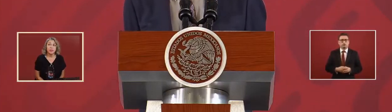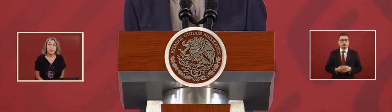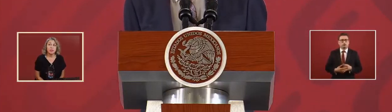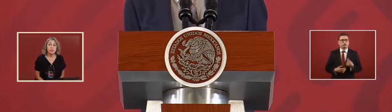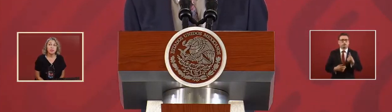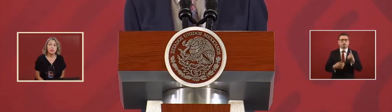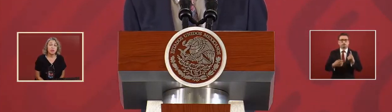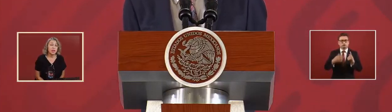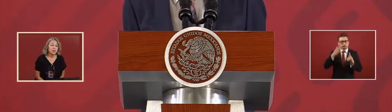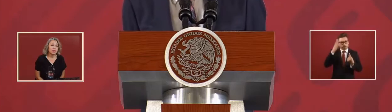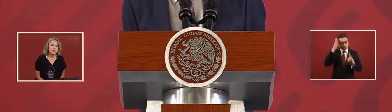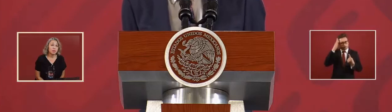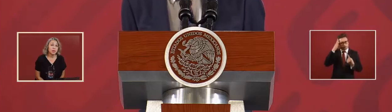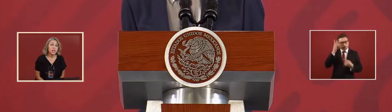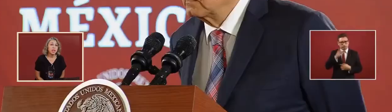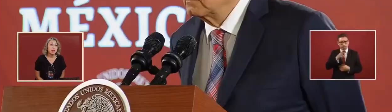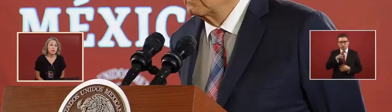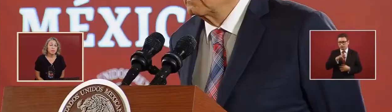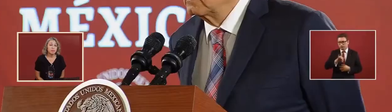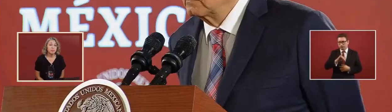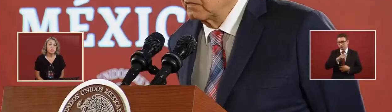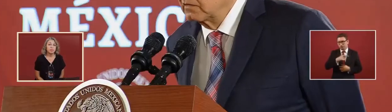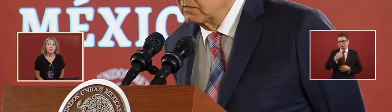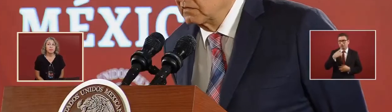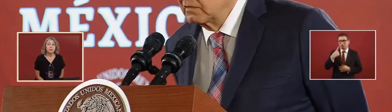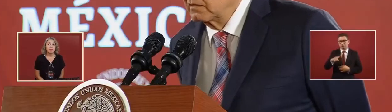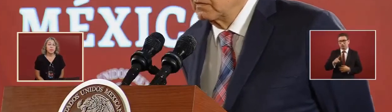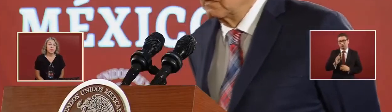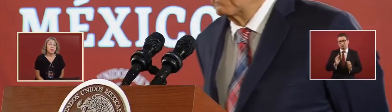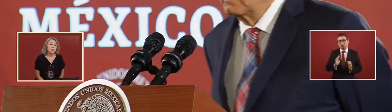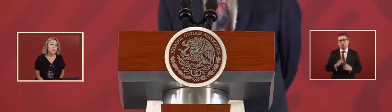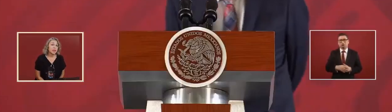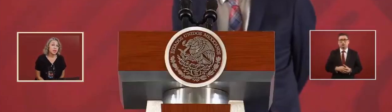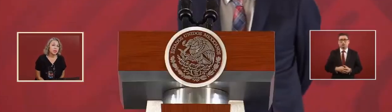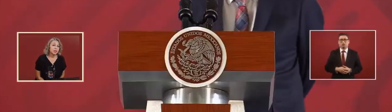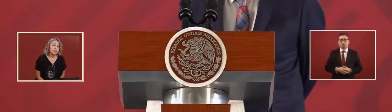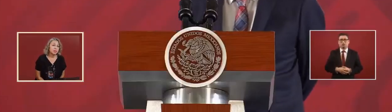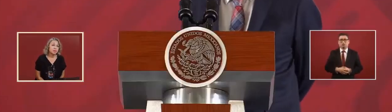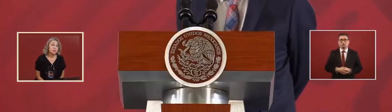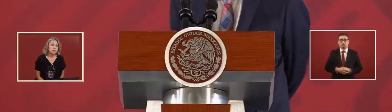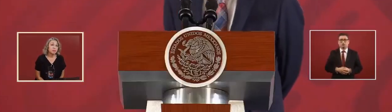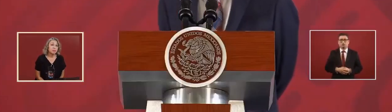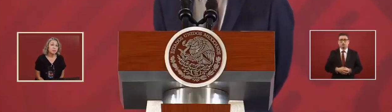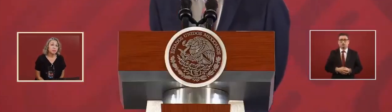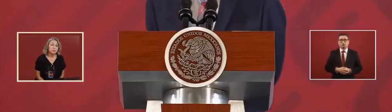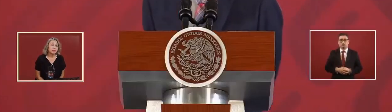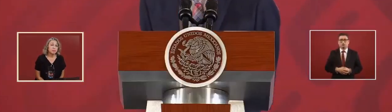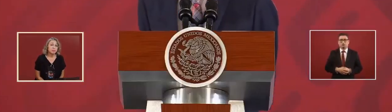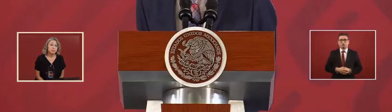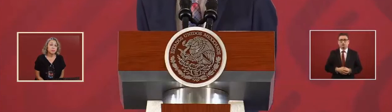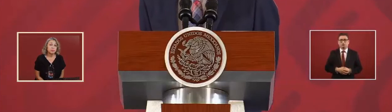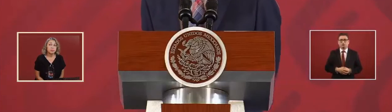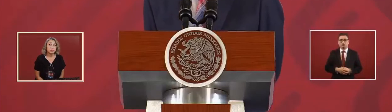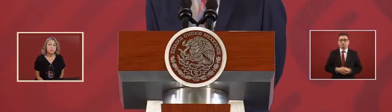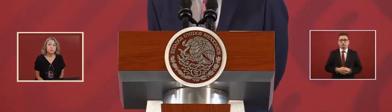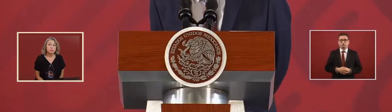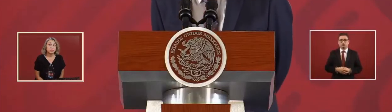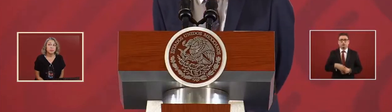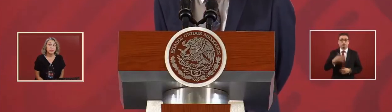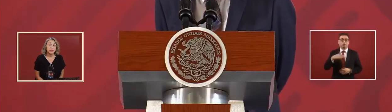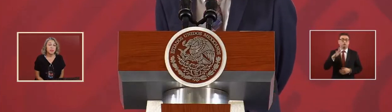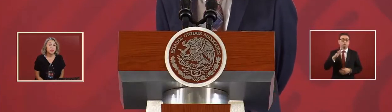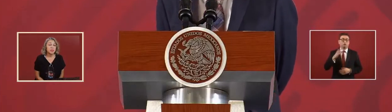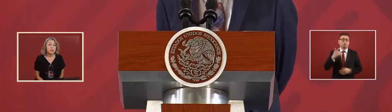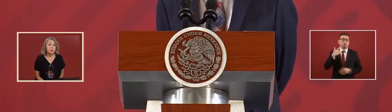that was the governor of